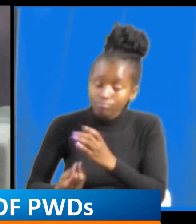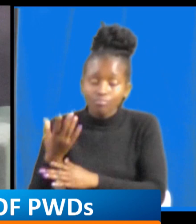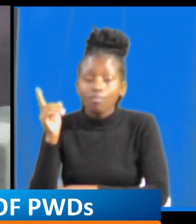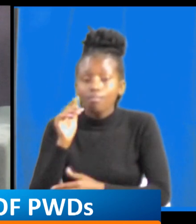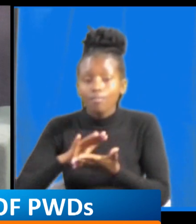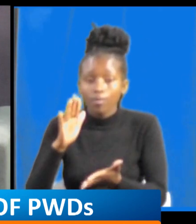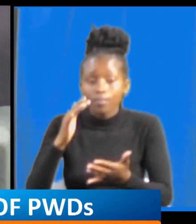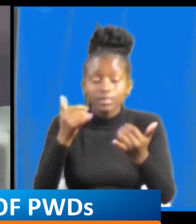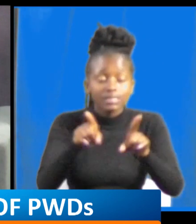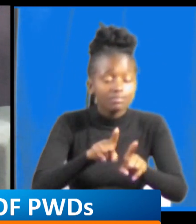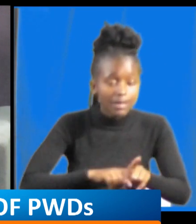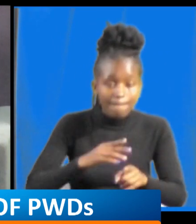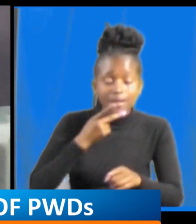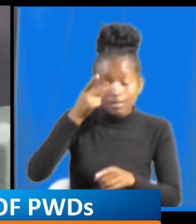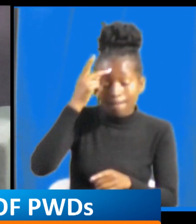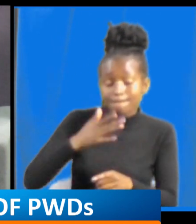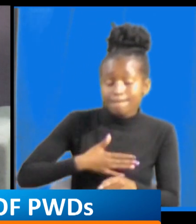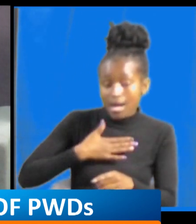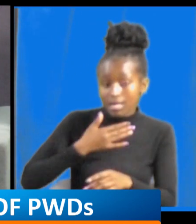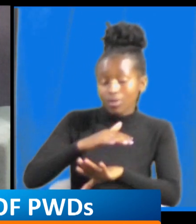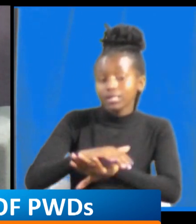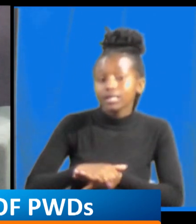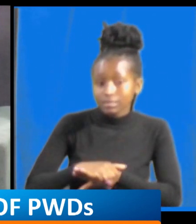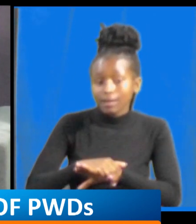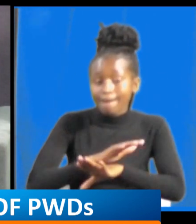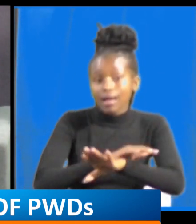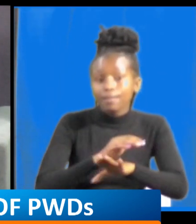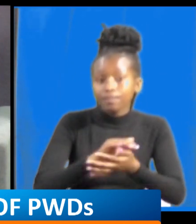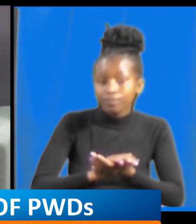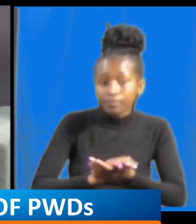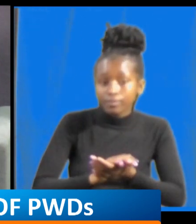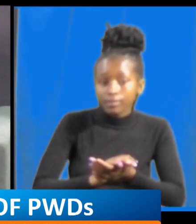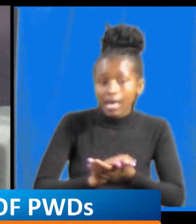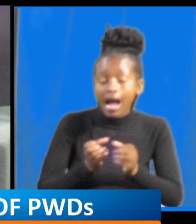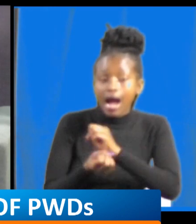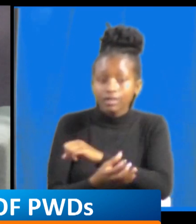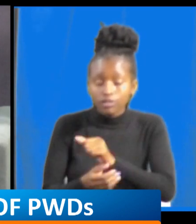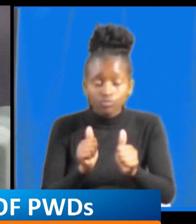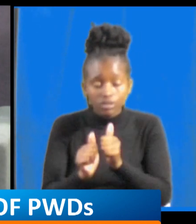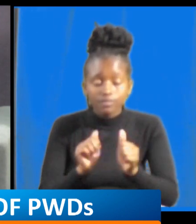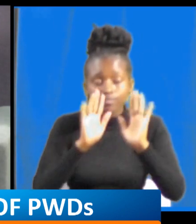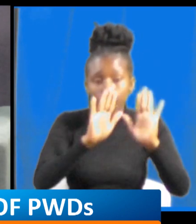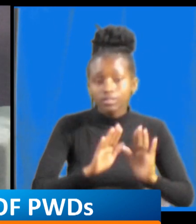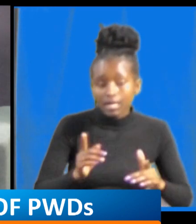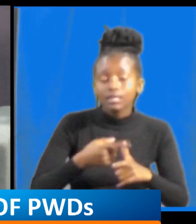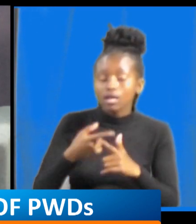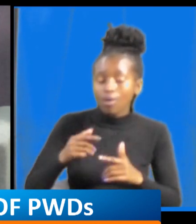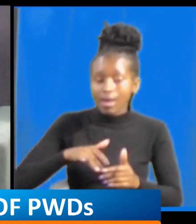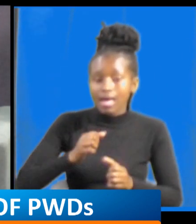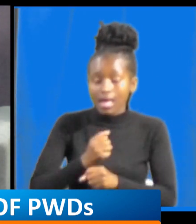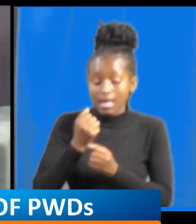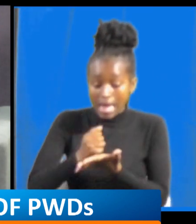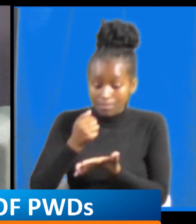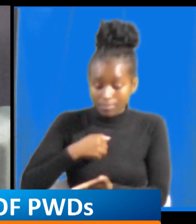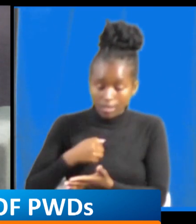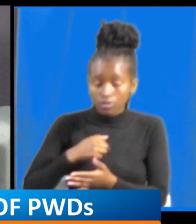counseling they require they have also helped me not to focus much on the outside environment